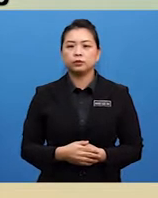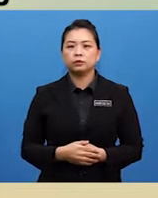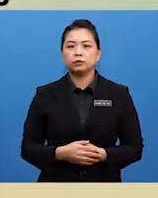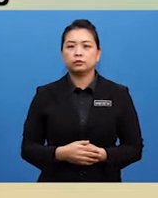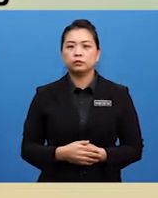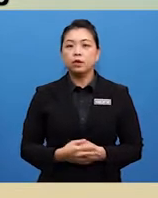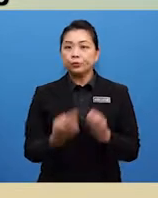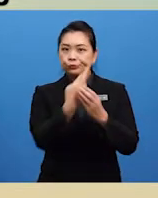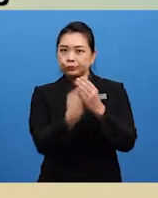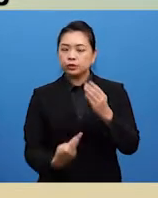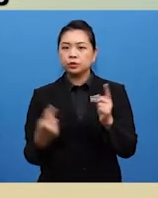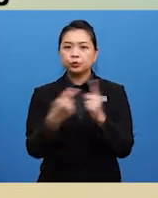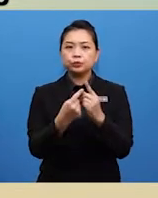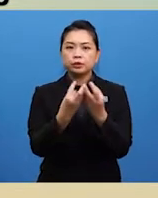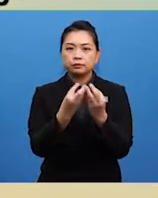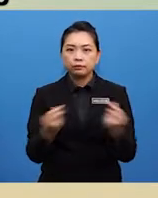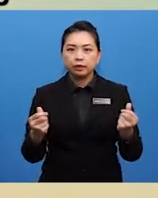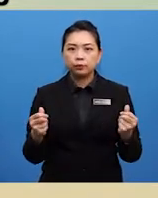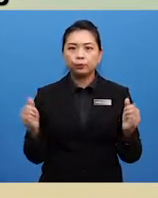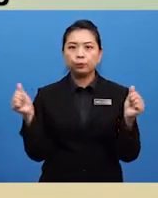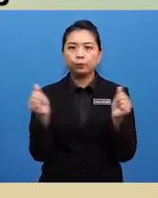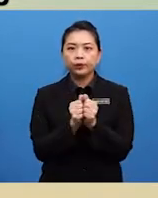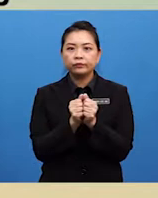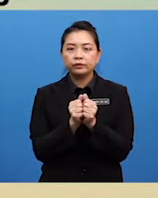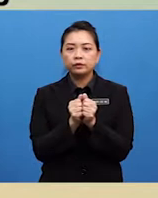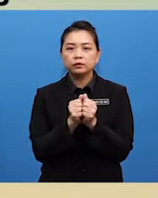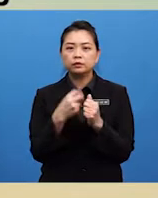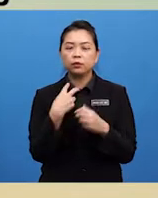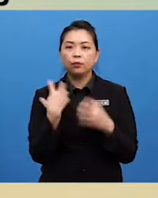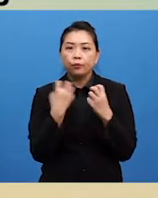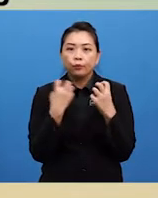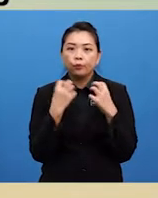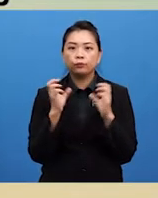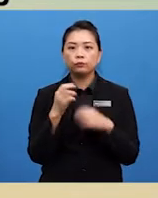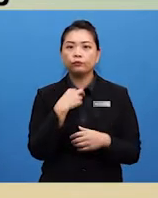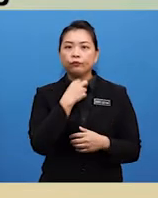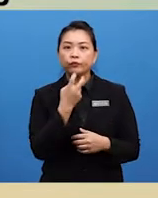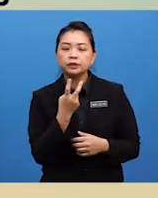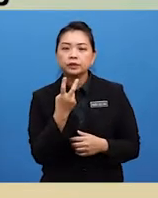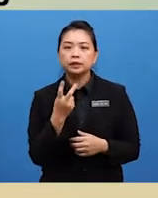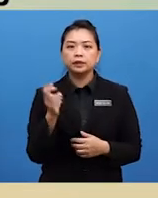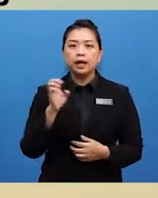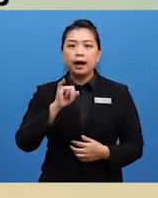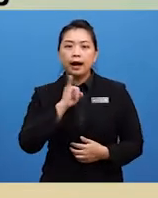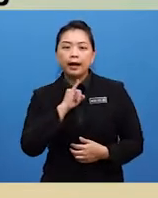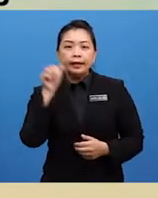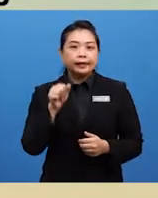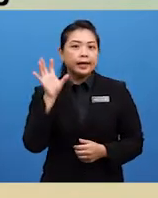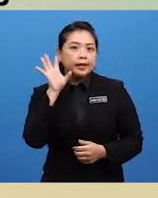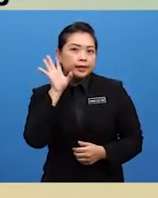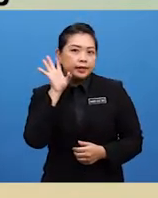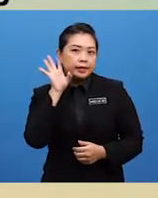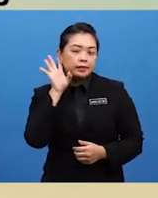Rooted to the ground, with quivering voice, he said, I can hear